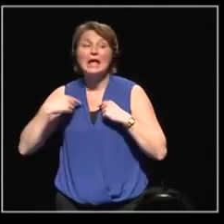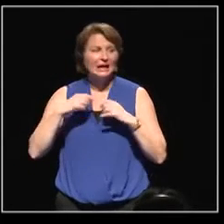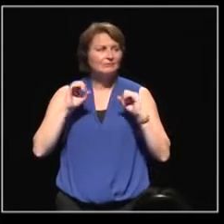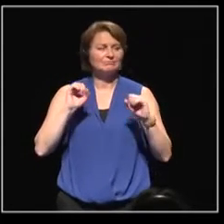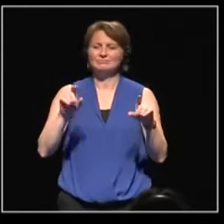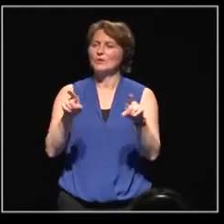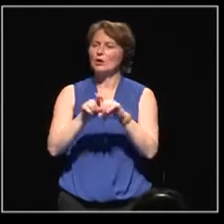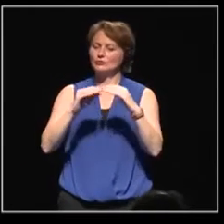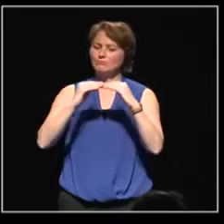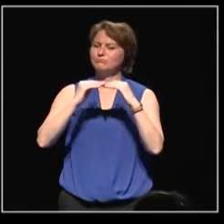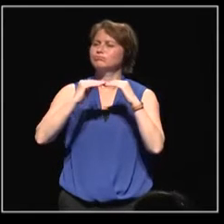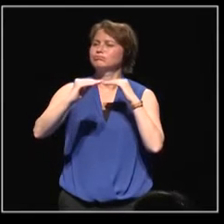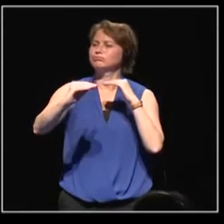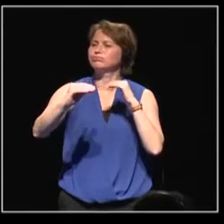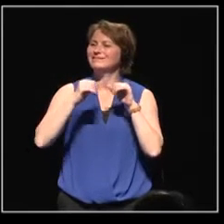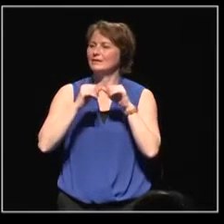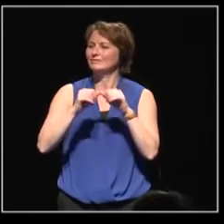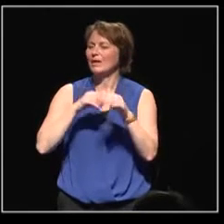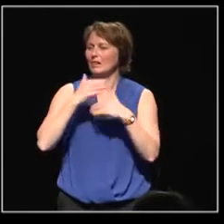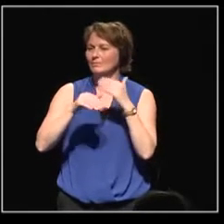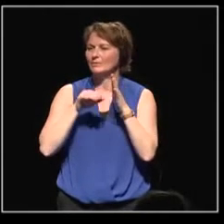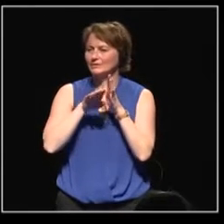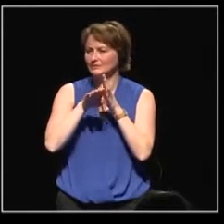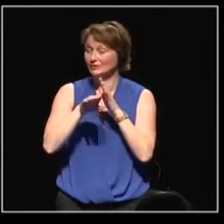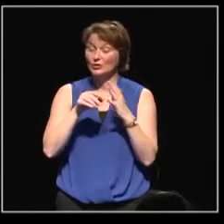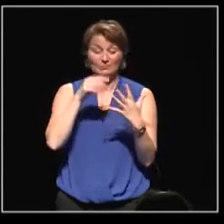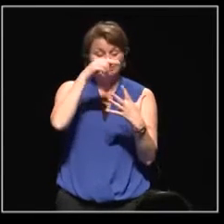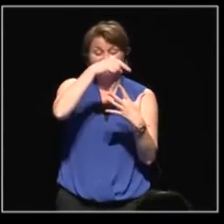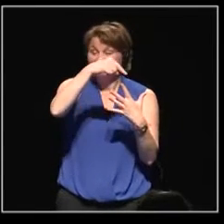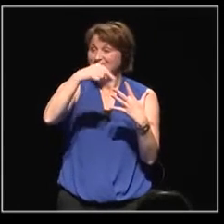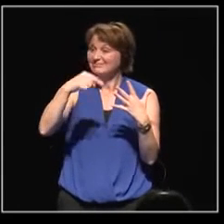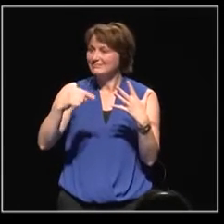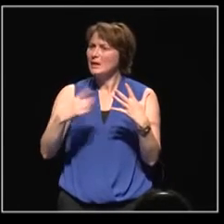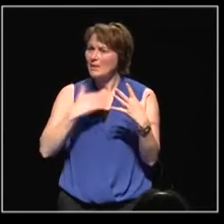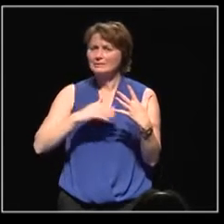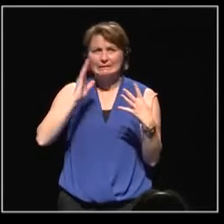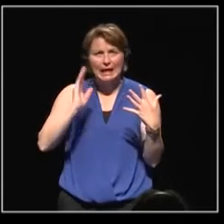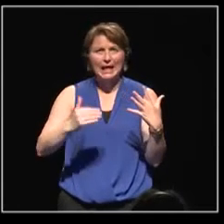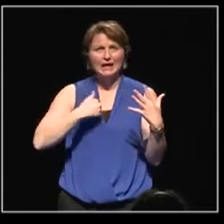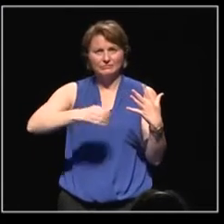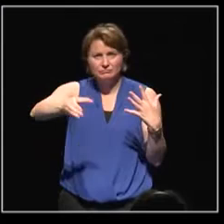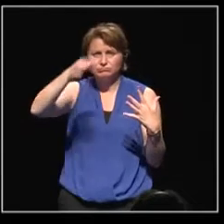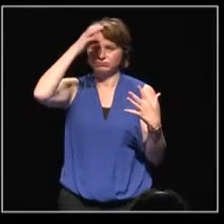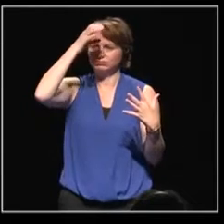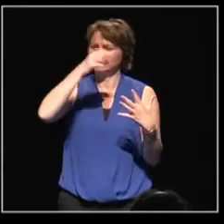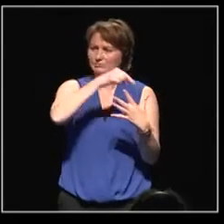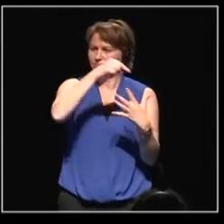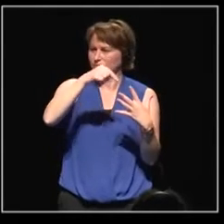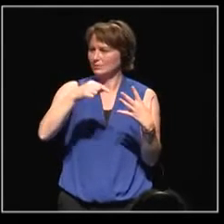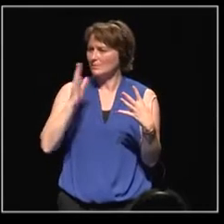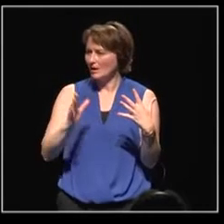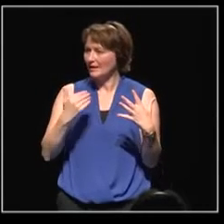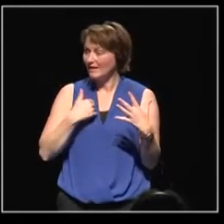in development into area. So these specific areas require specific expertise. And these are areas in which